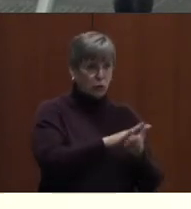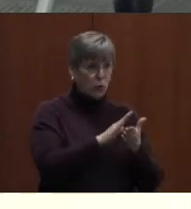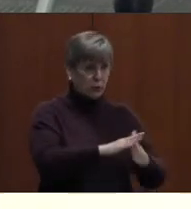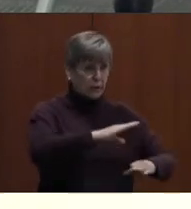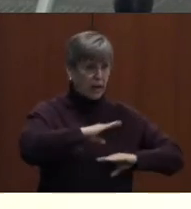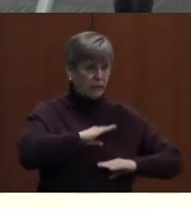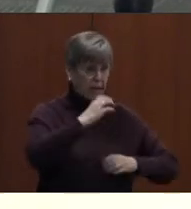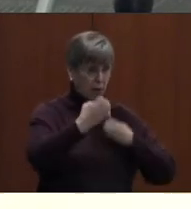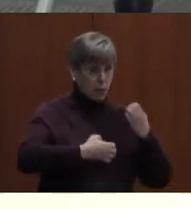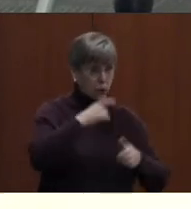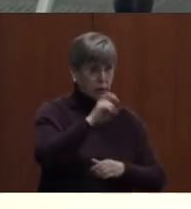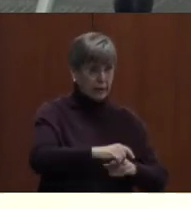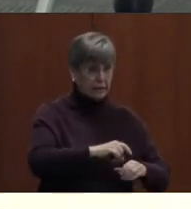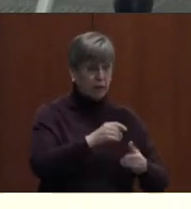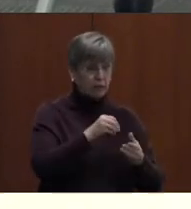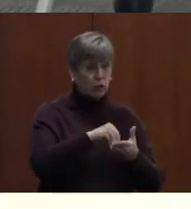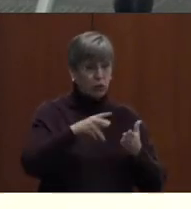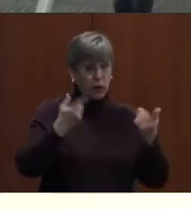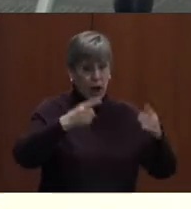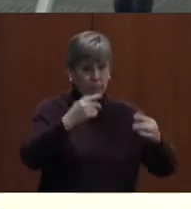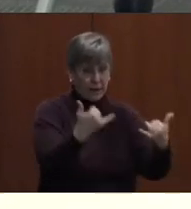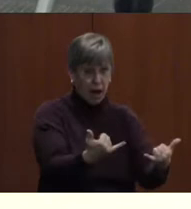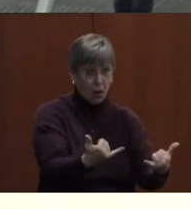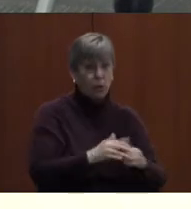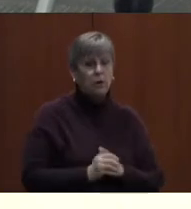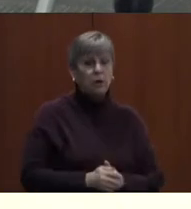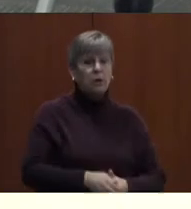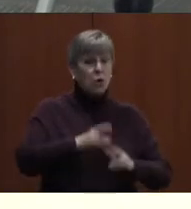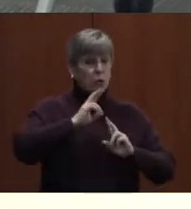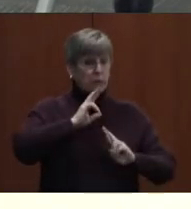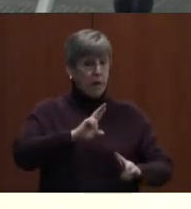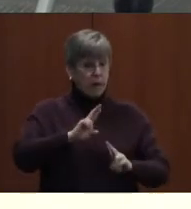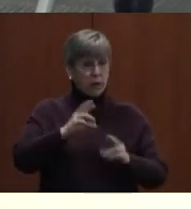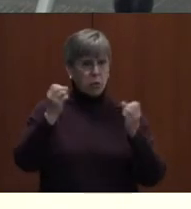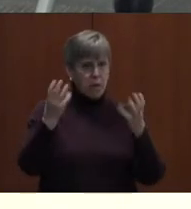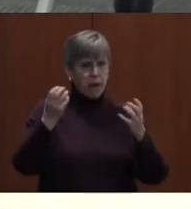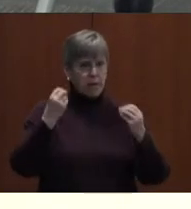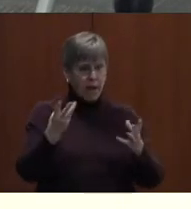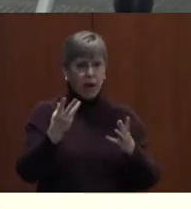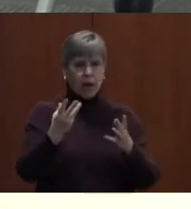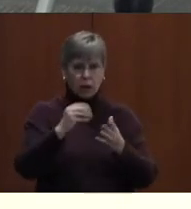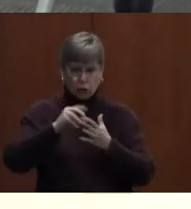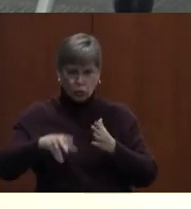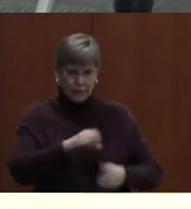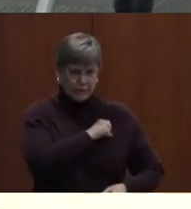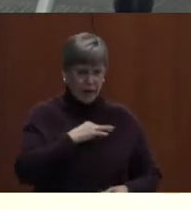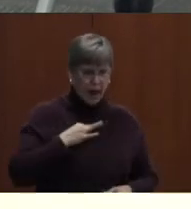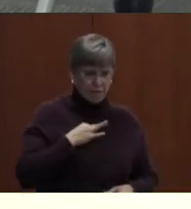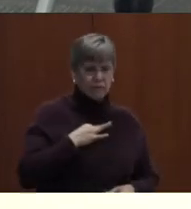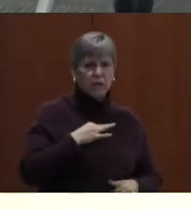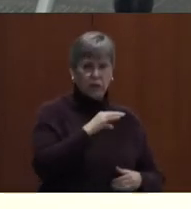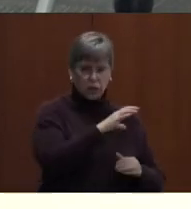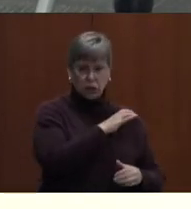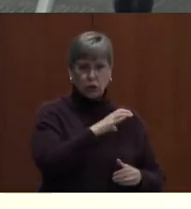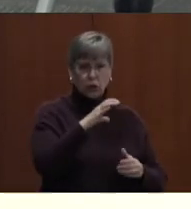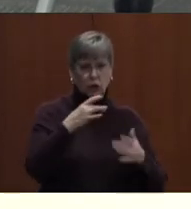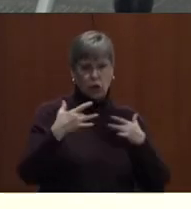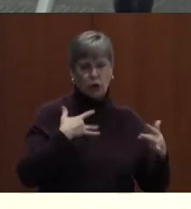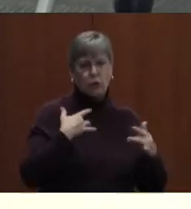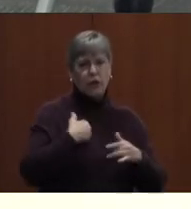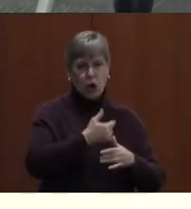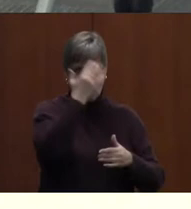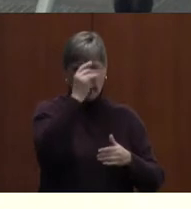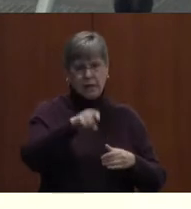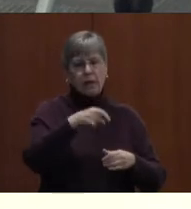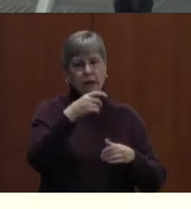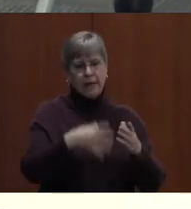needs of students. In response to numerous citizen and staff concerns, the committee also recognizes the need for additional student